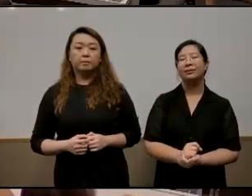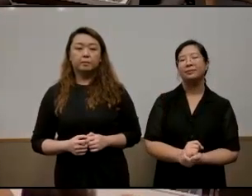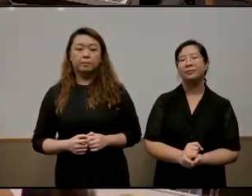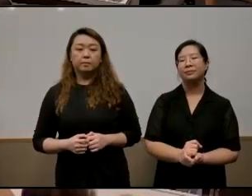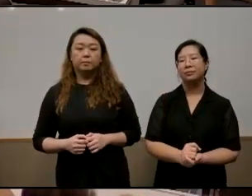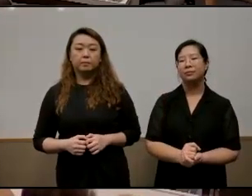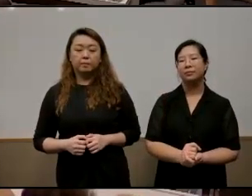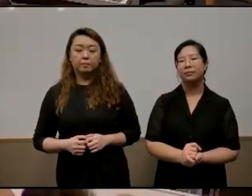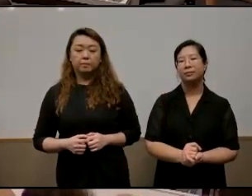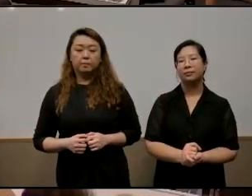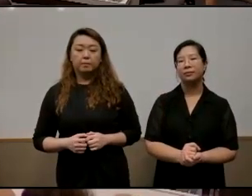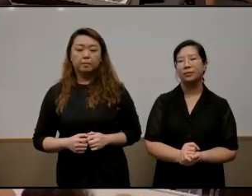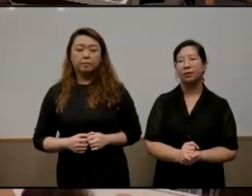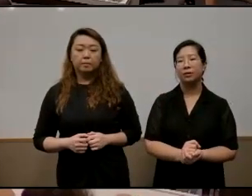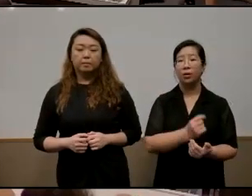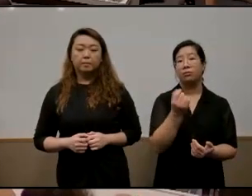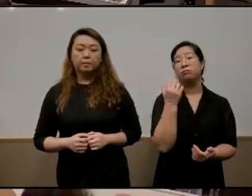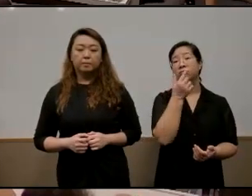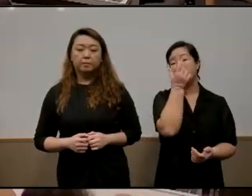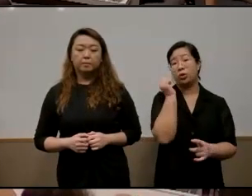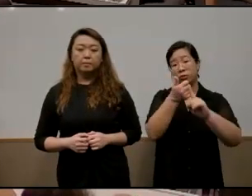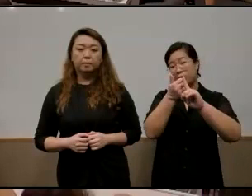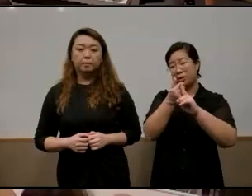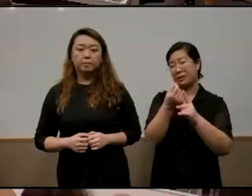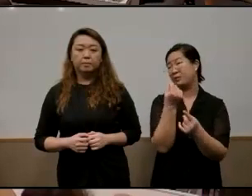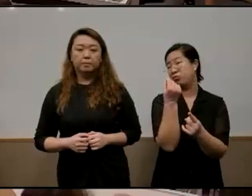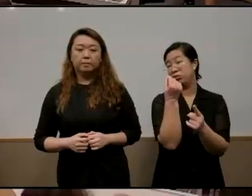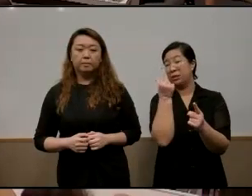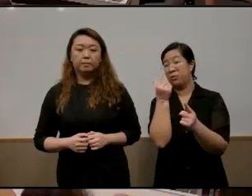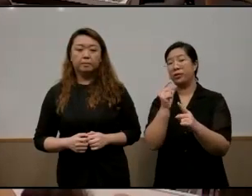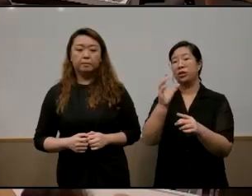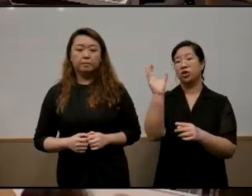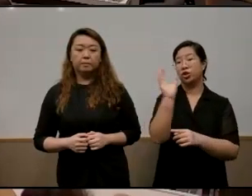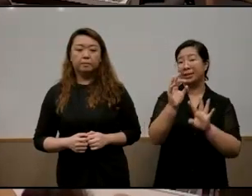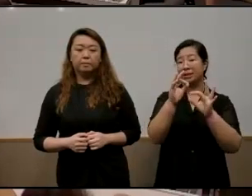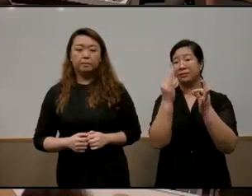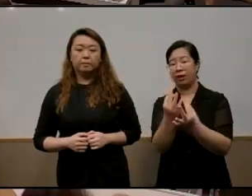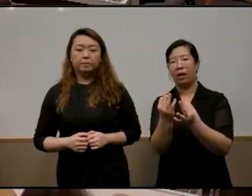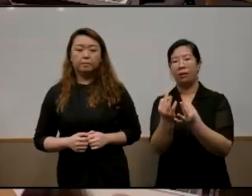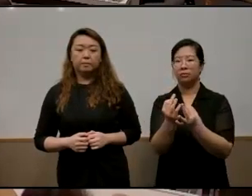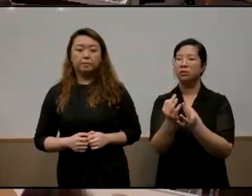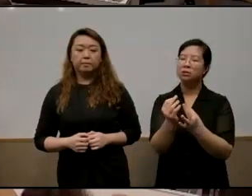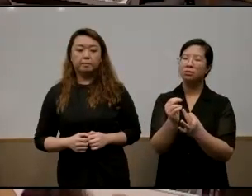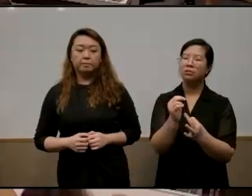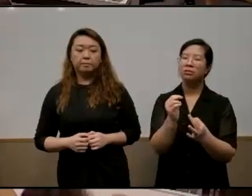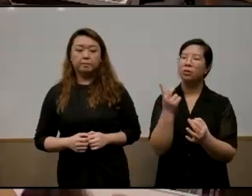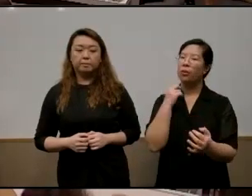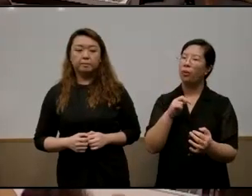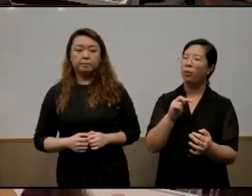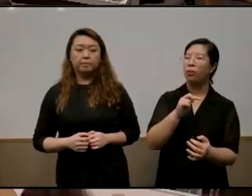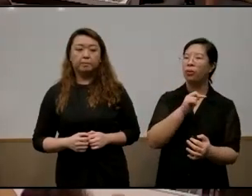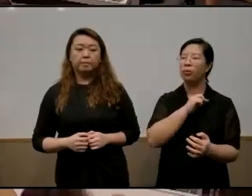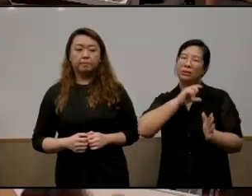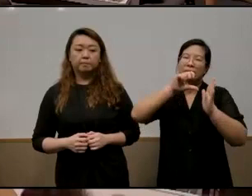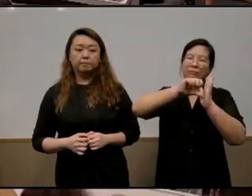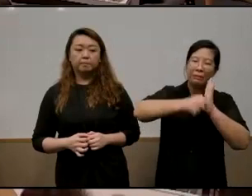by omitting chinese working family class i think um inevitably we kind of reinforce